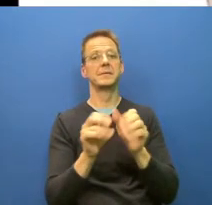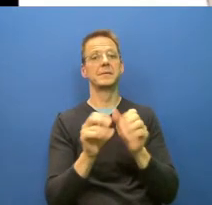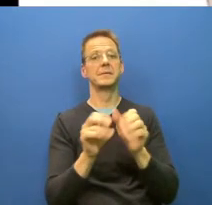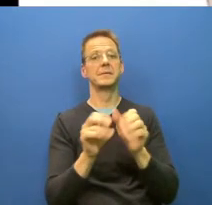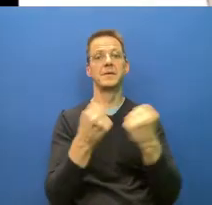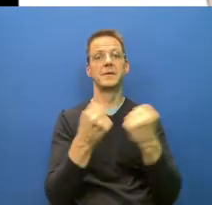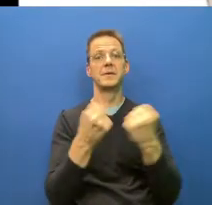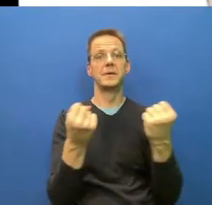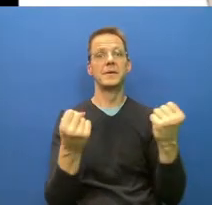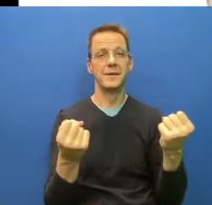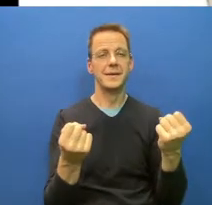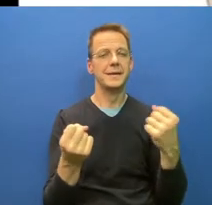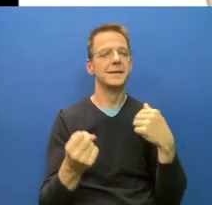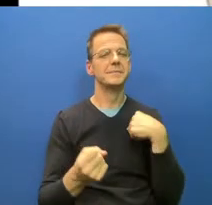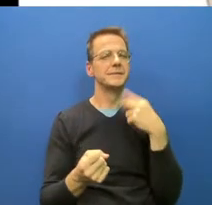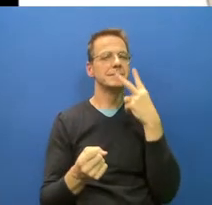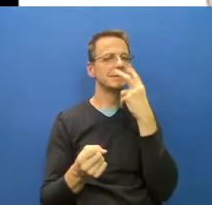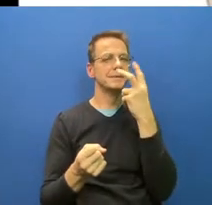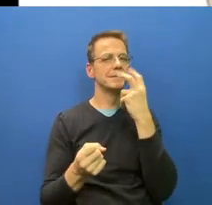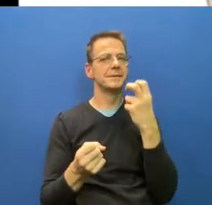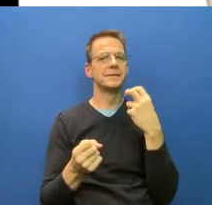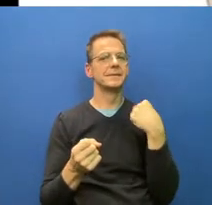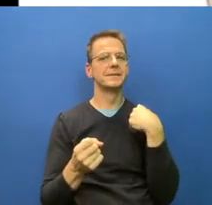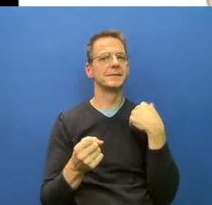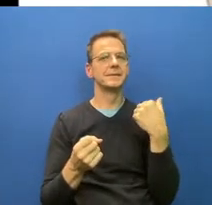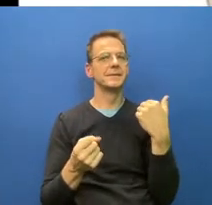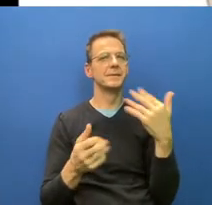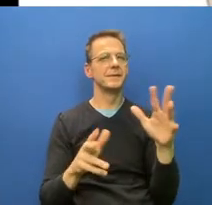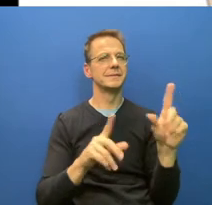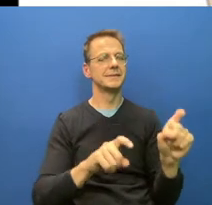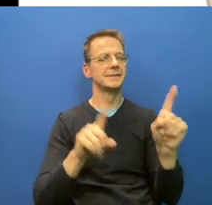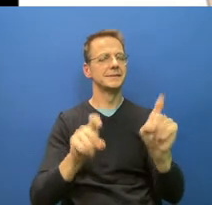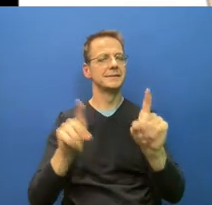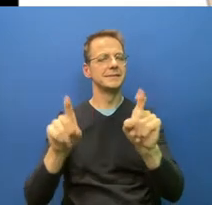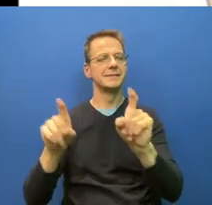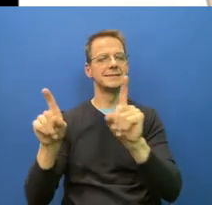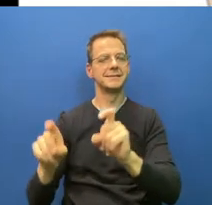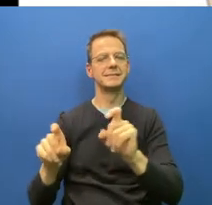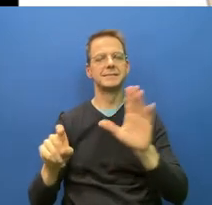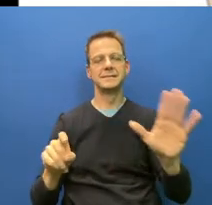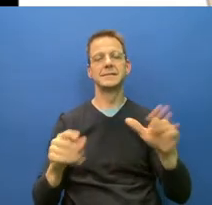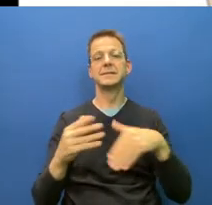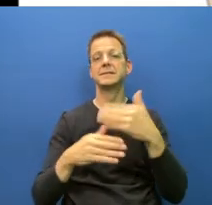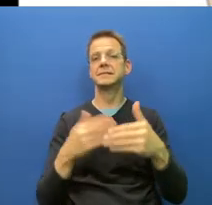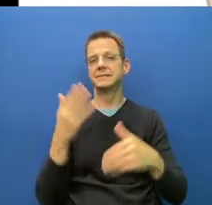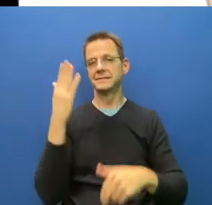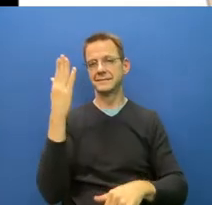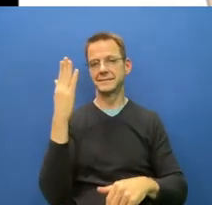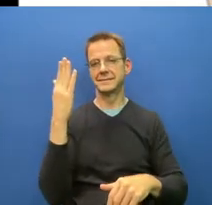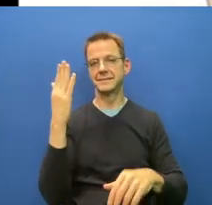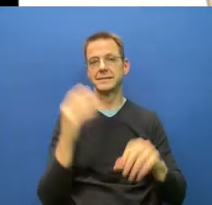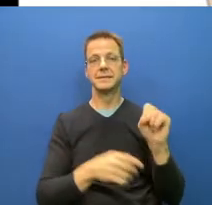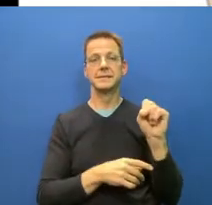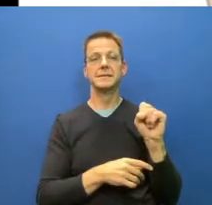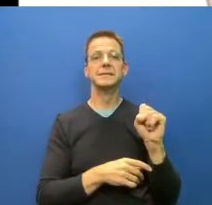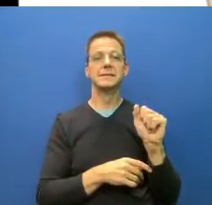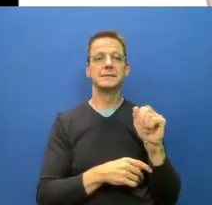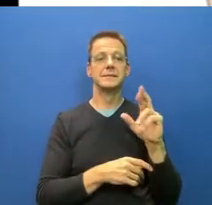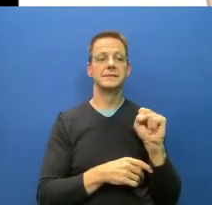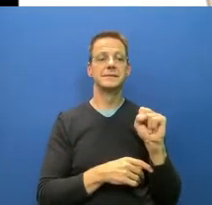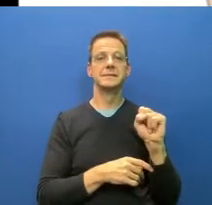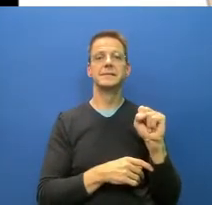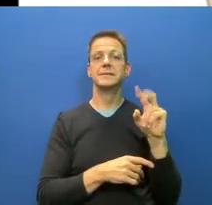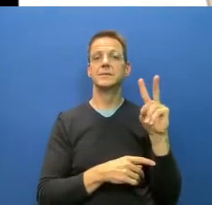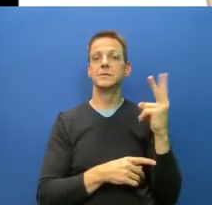The other thing is, SARS-2 has a number of interesting issues that make it quite dangerous. This is very technical stuff that you can find more